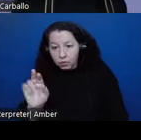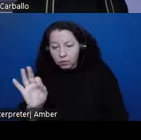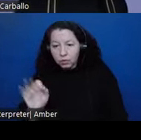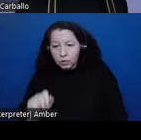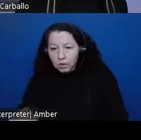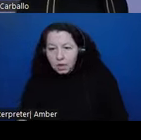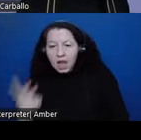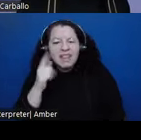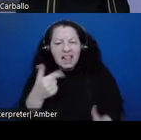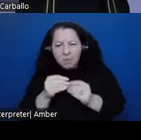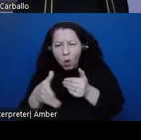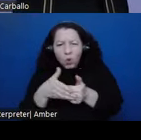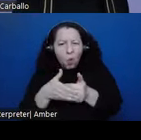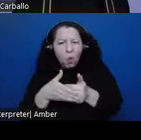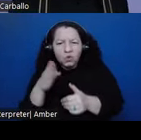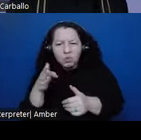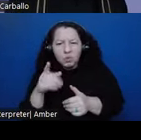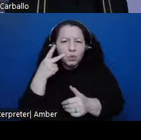the yellow triangles that you see here.